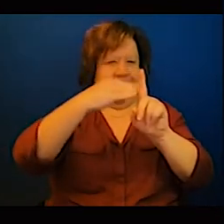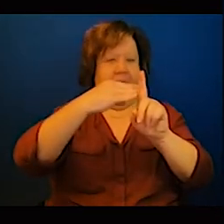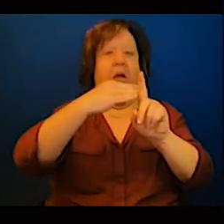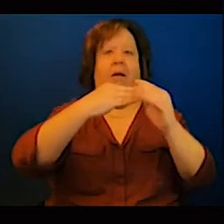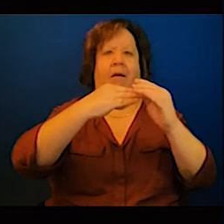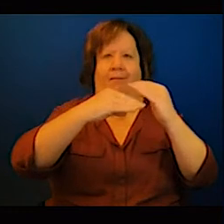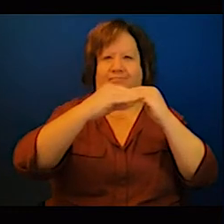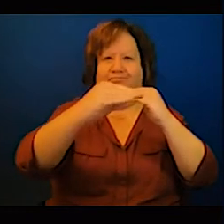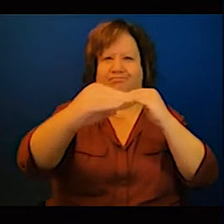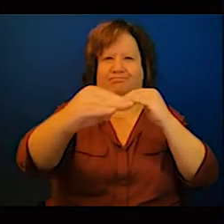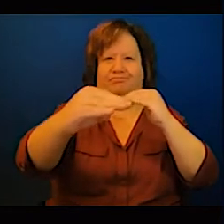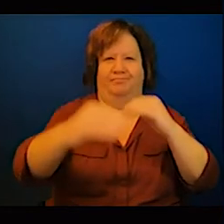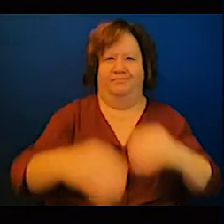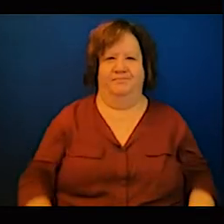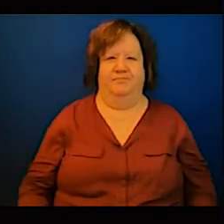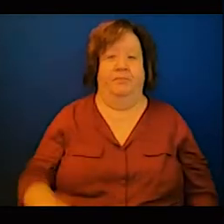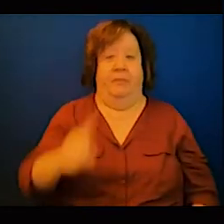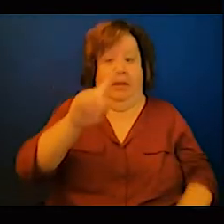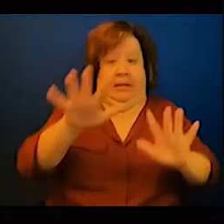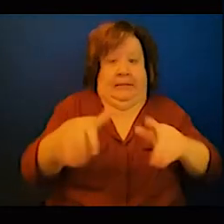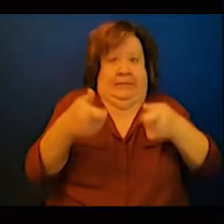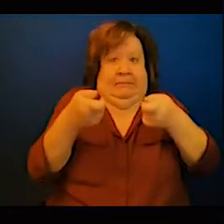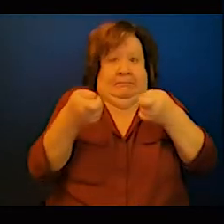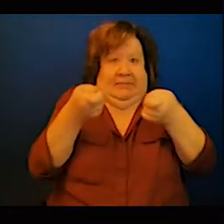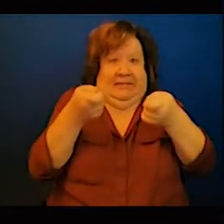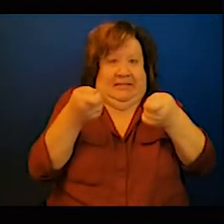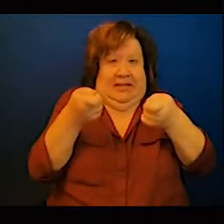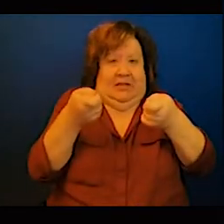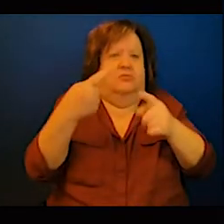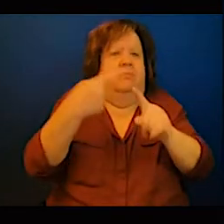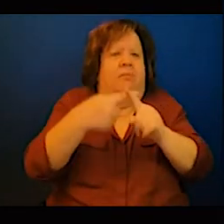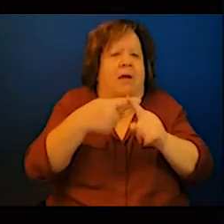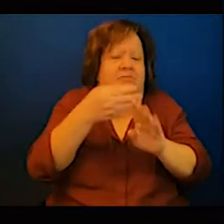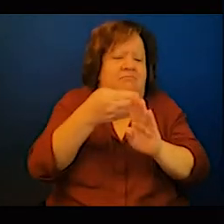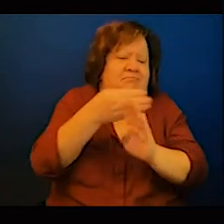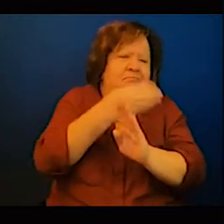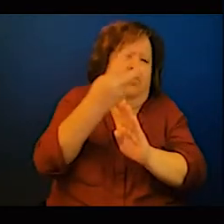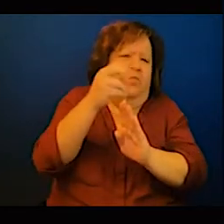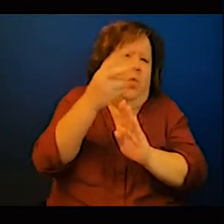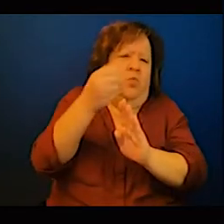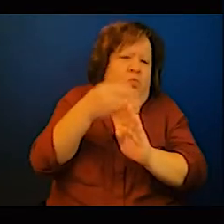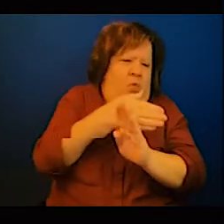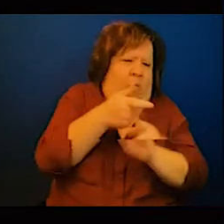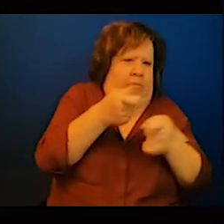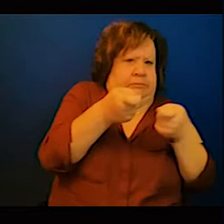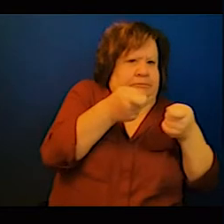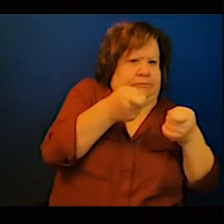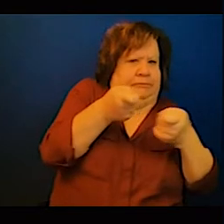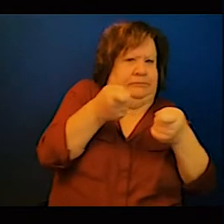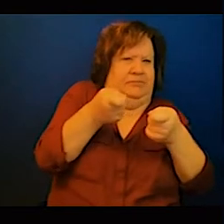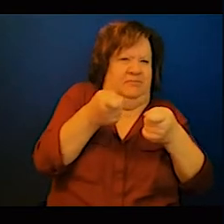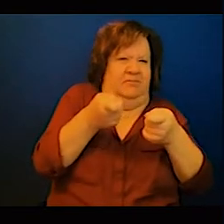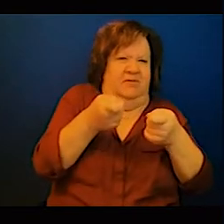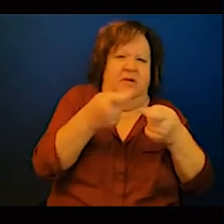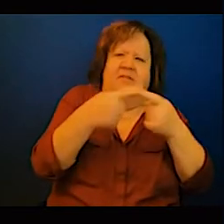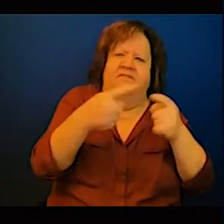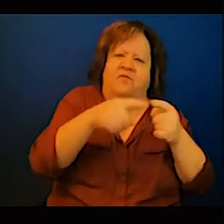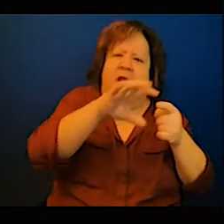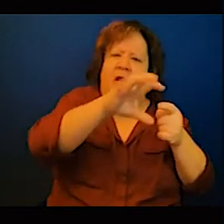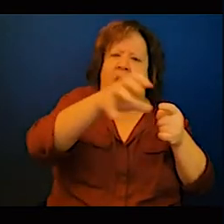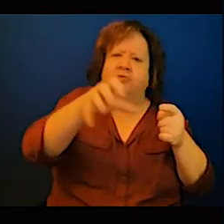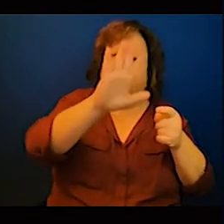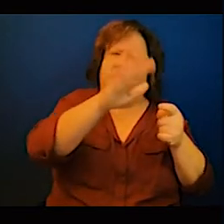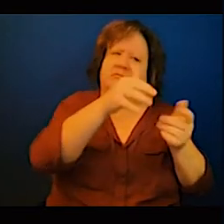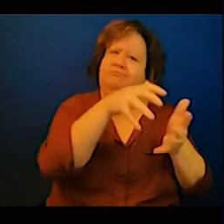aspects of losses and damages